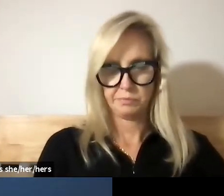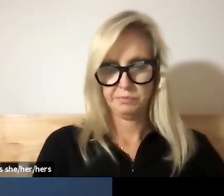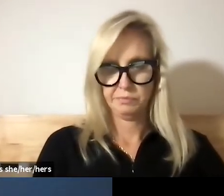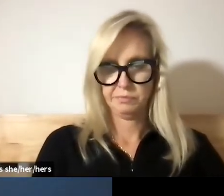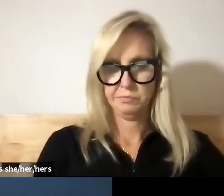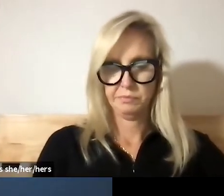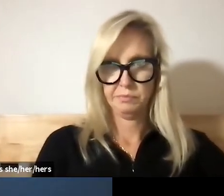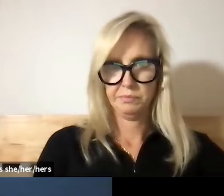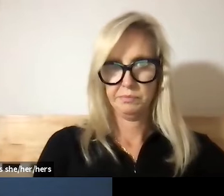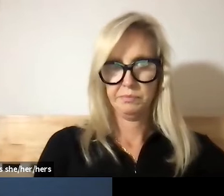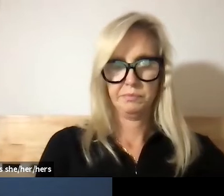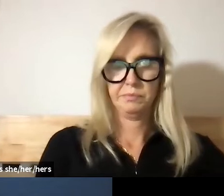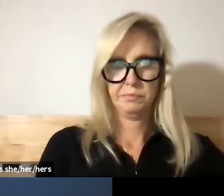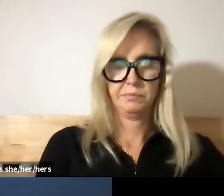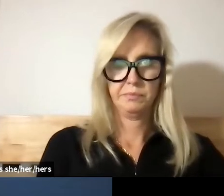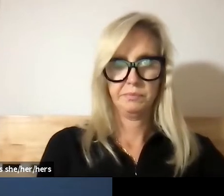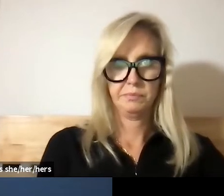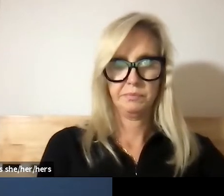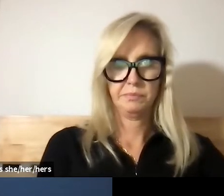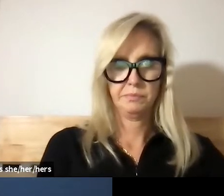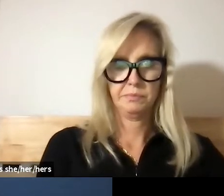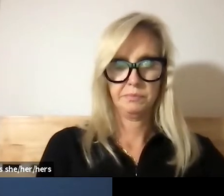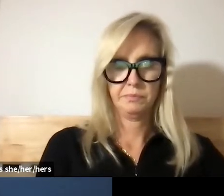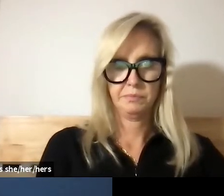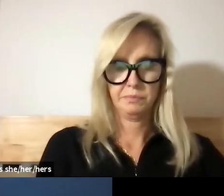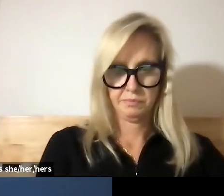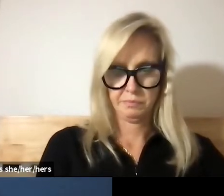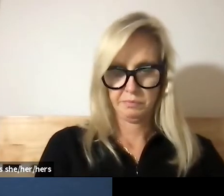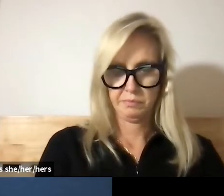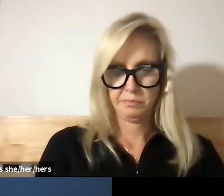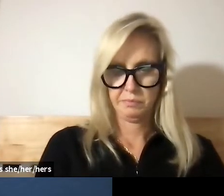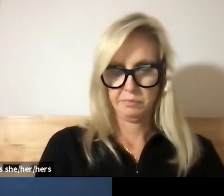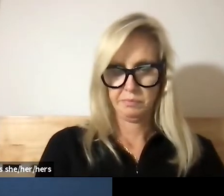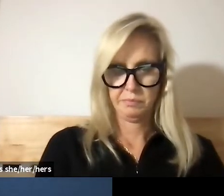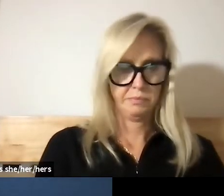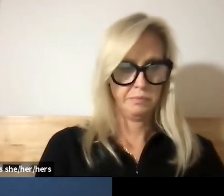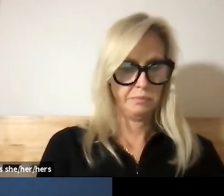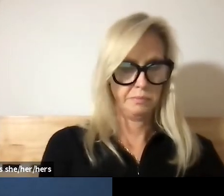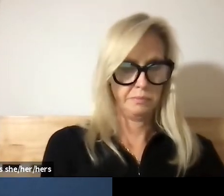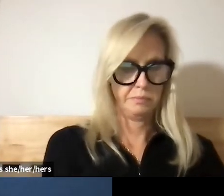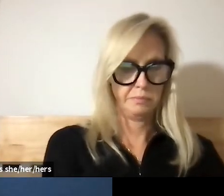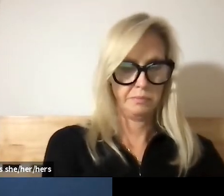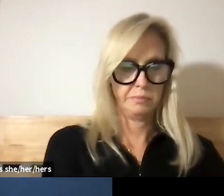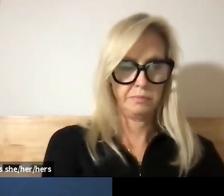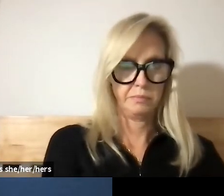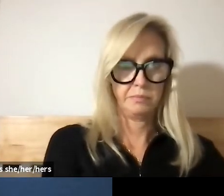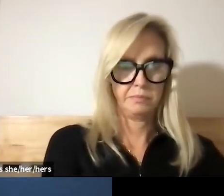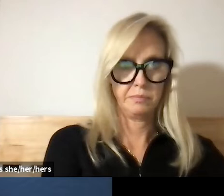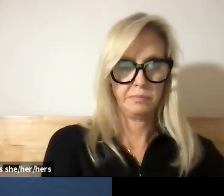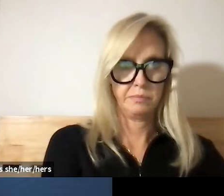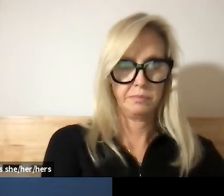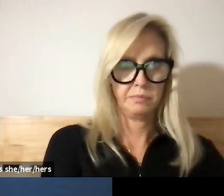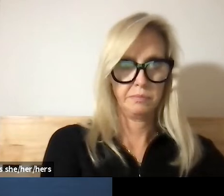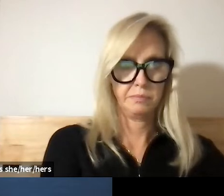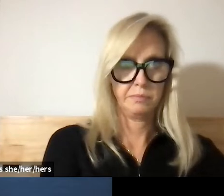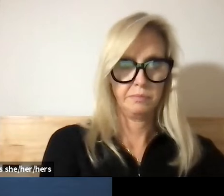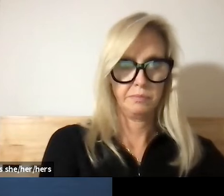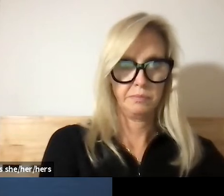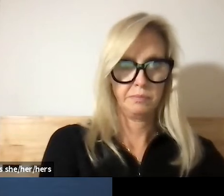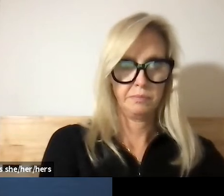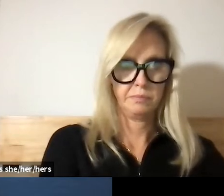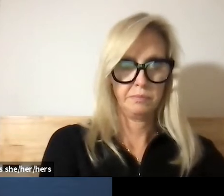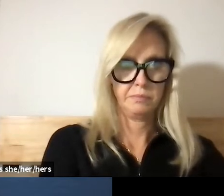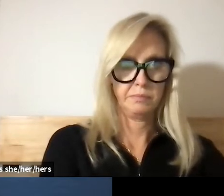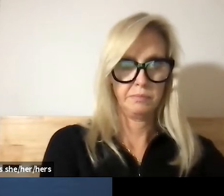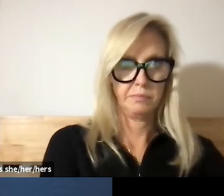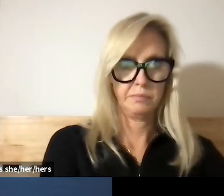next slide um in our last inside santa barbara video i want to i want to